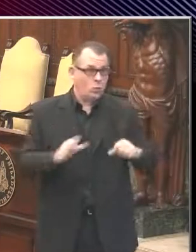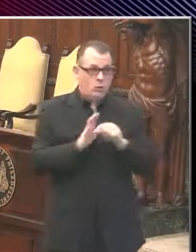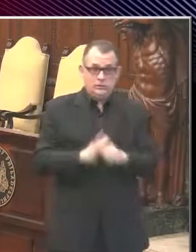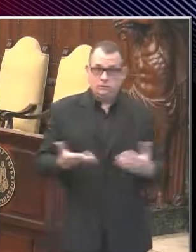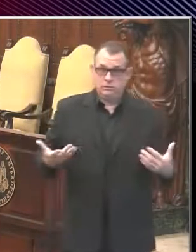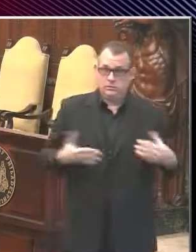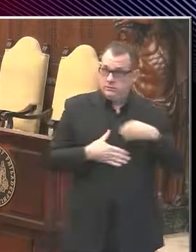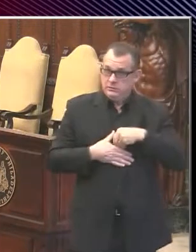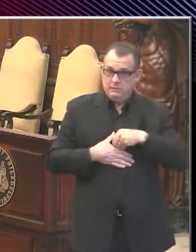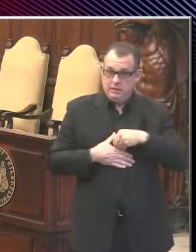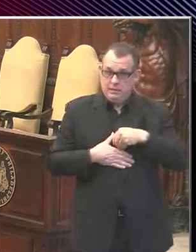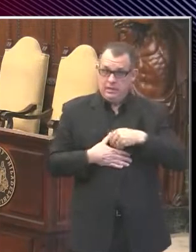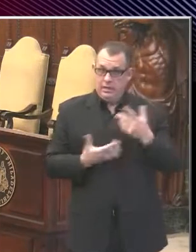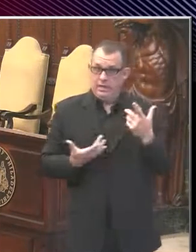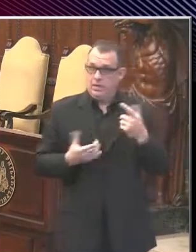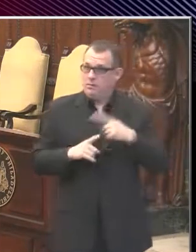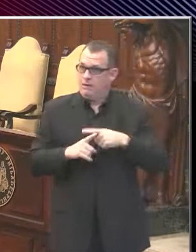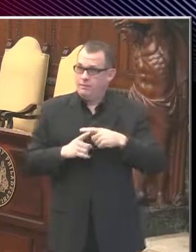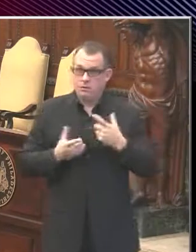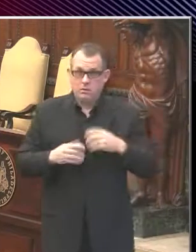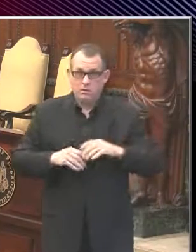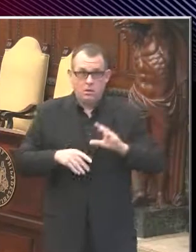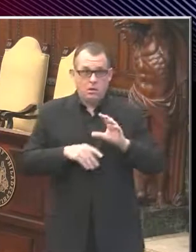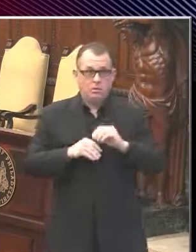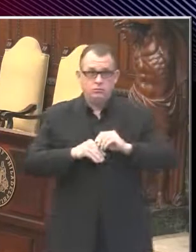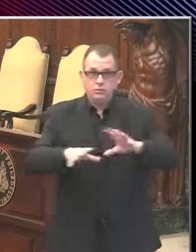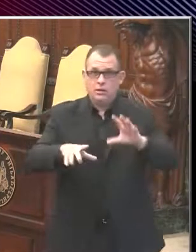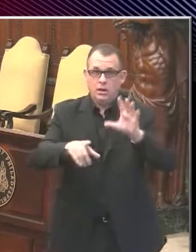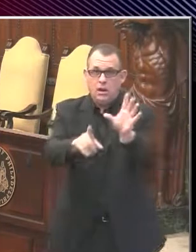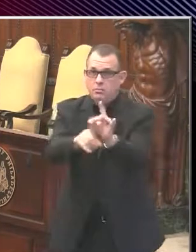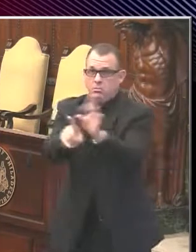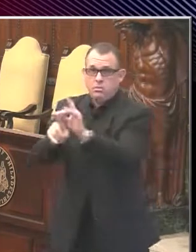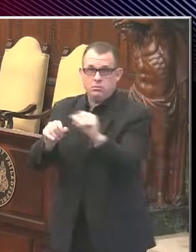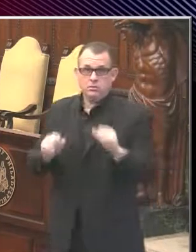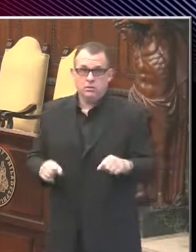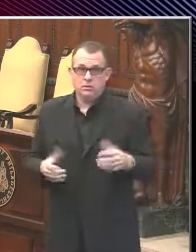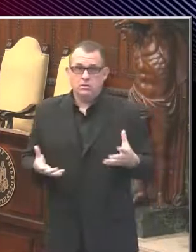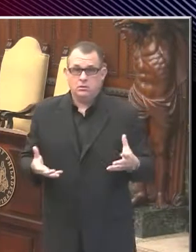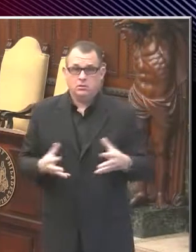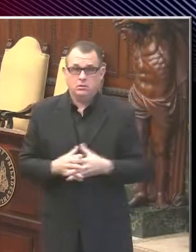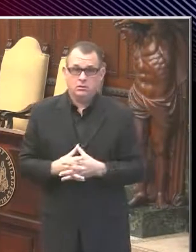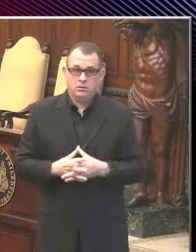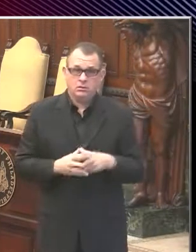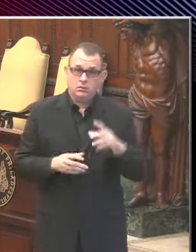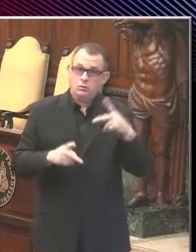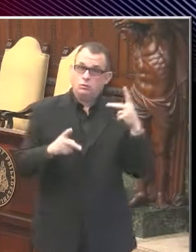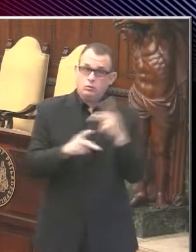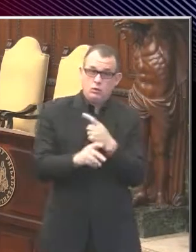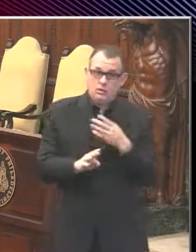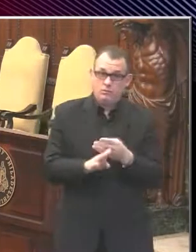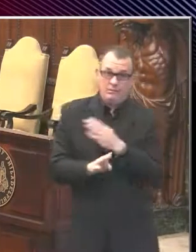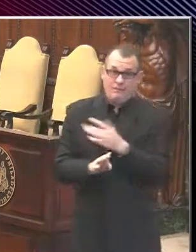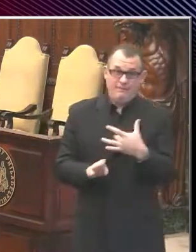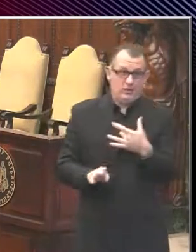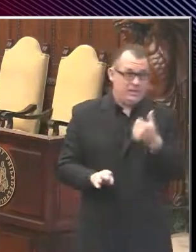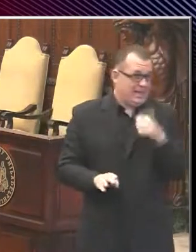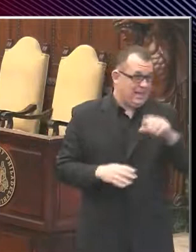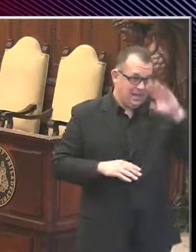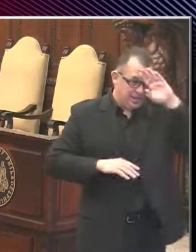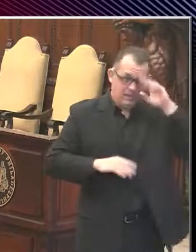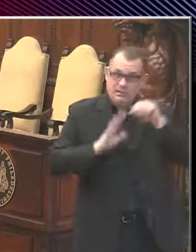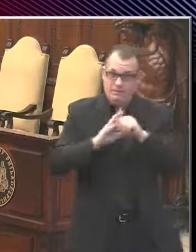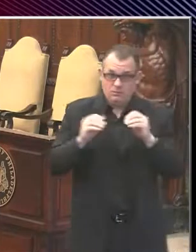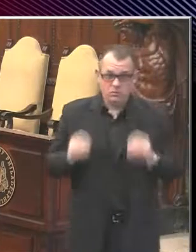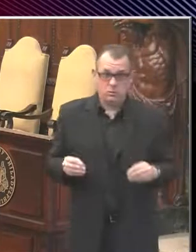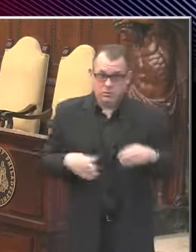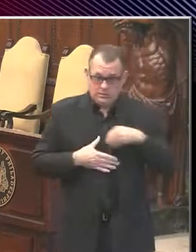More commonly, you can spread this infection before you have symptoms. most appear to be the most infectious period is for people who become symptomatic for this in a period of time